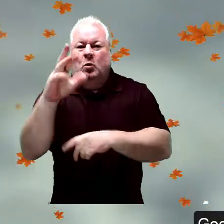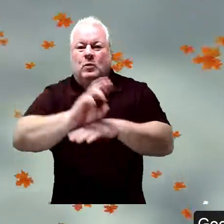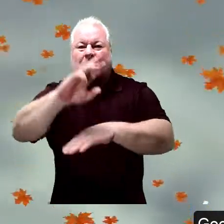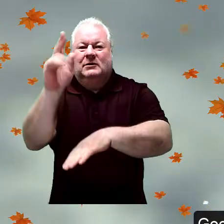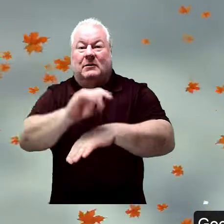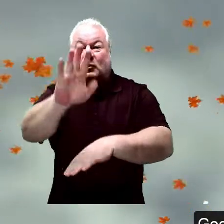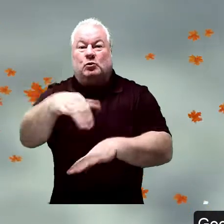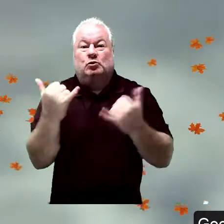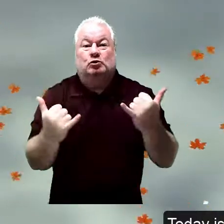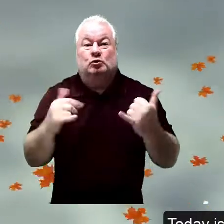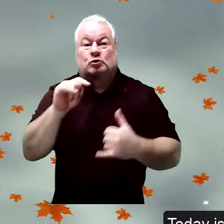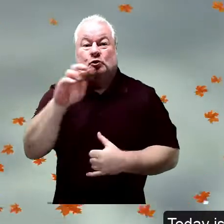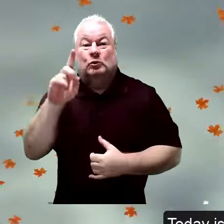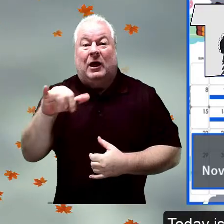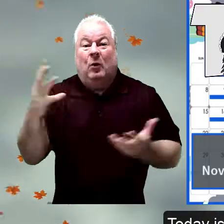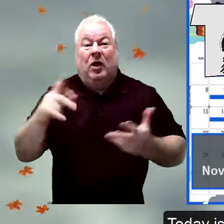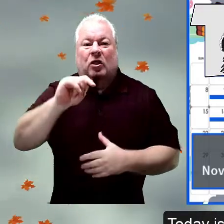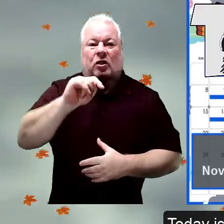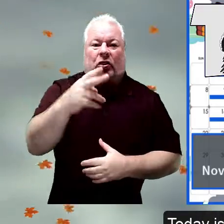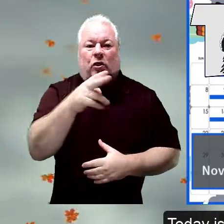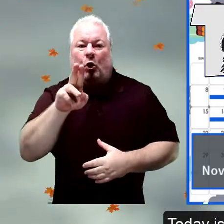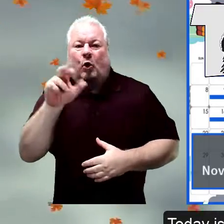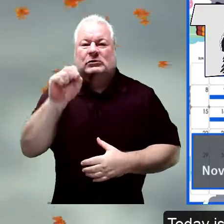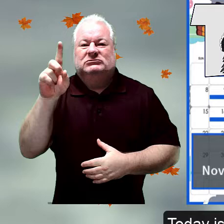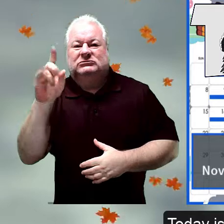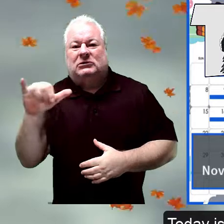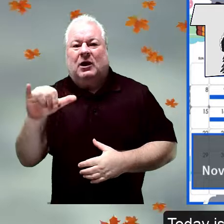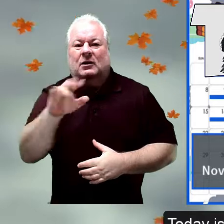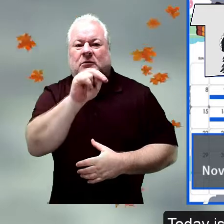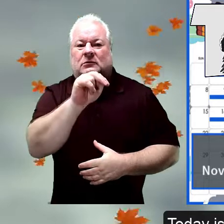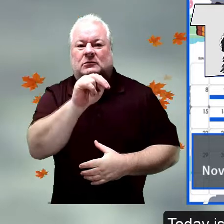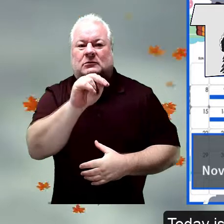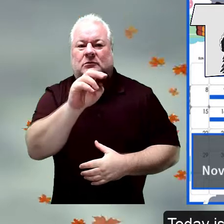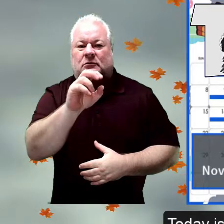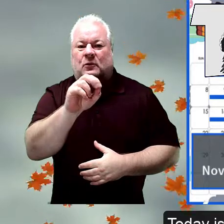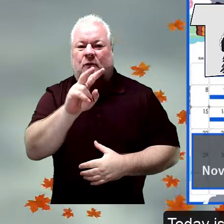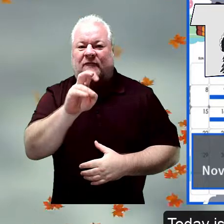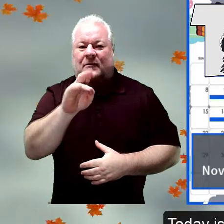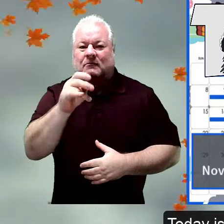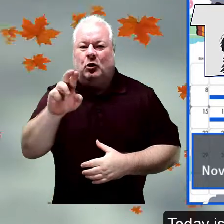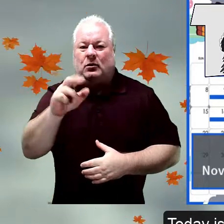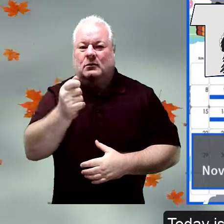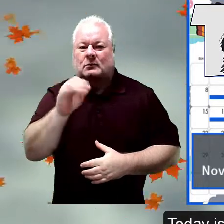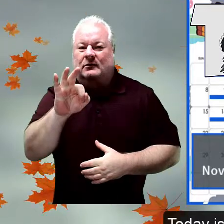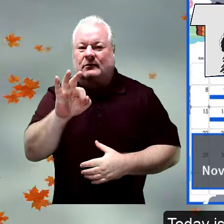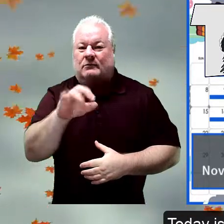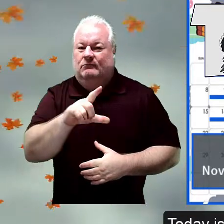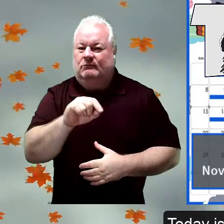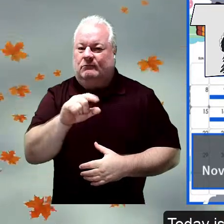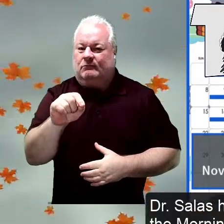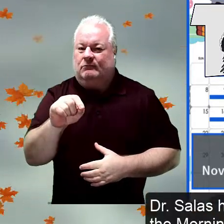morning, Raymond Temple. Today is Thursday, November 19th, 2020.